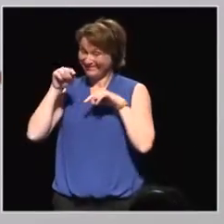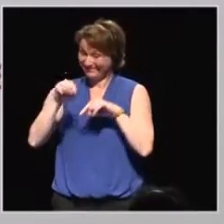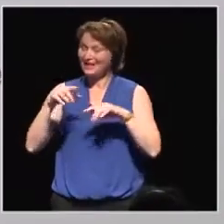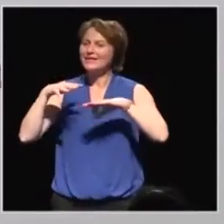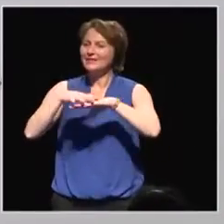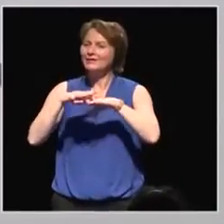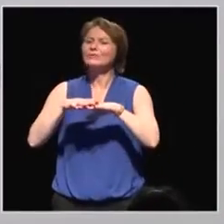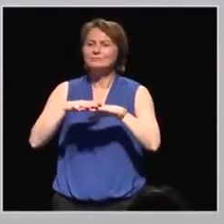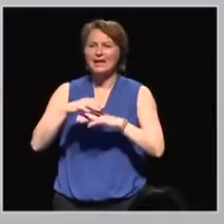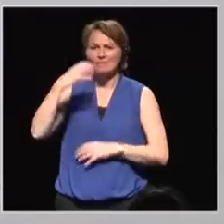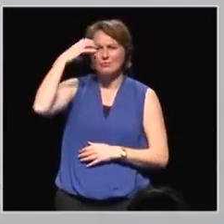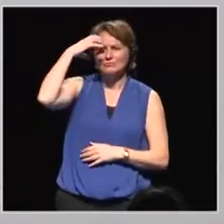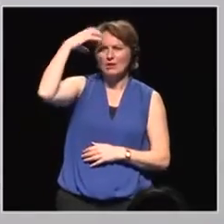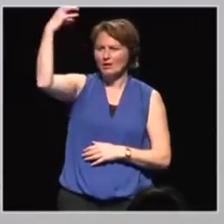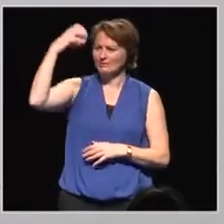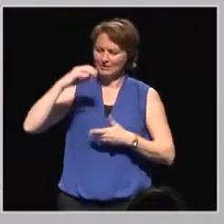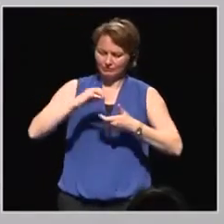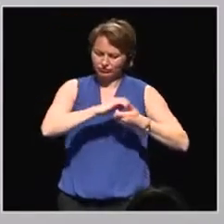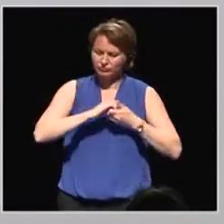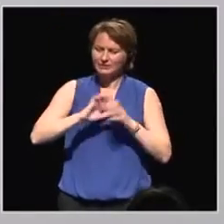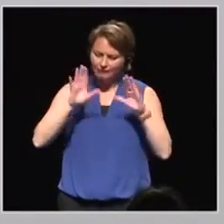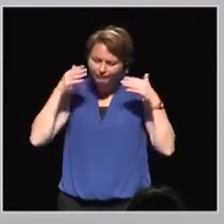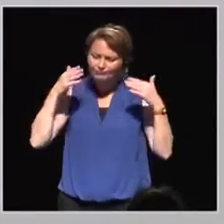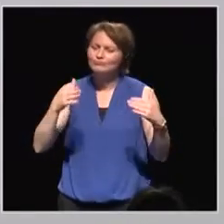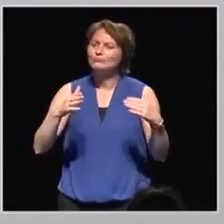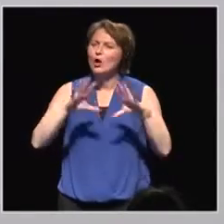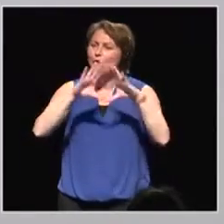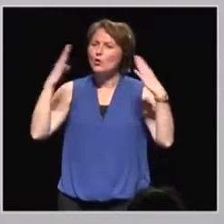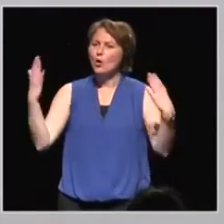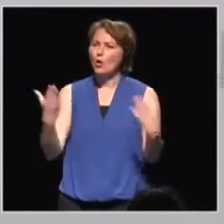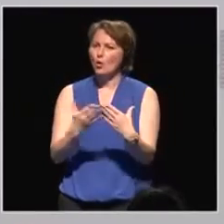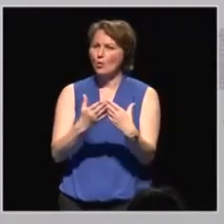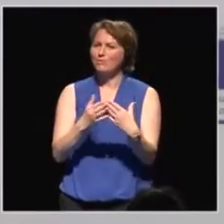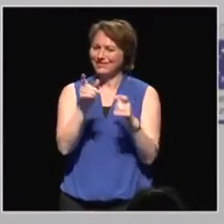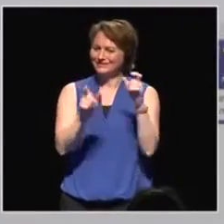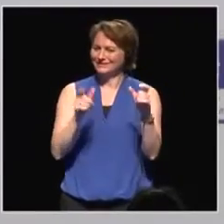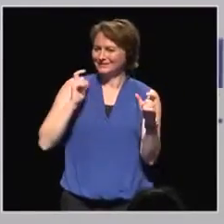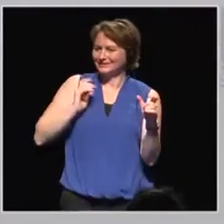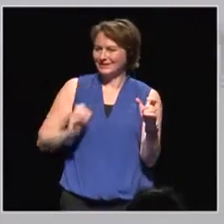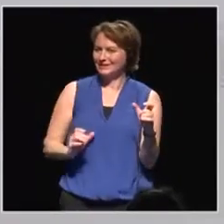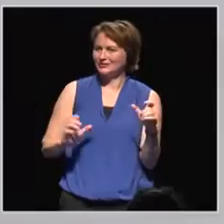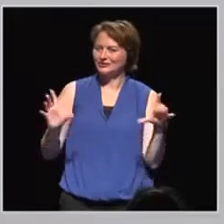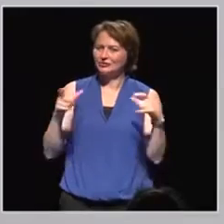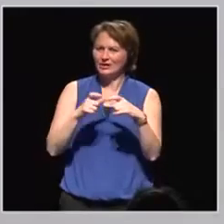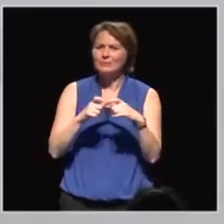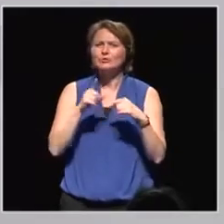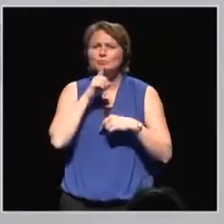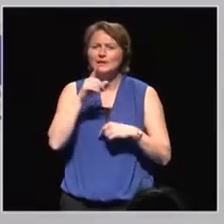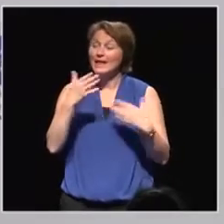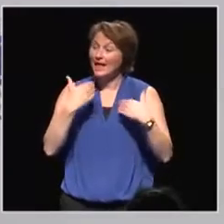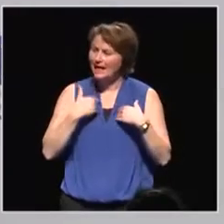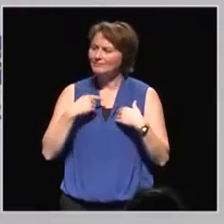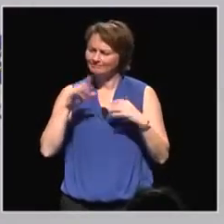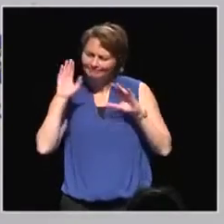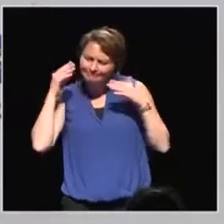of government agencies and ministries working on global citizenship. And he's going to talk about the initiative peer review. So the floor is